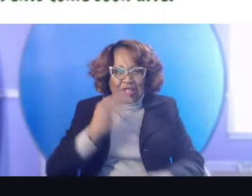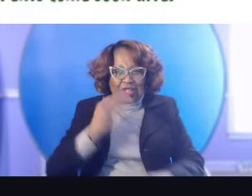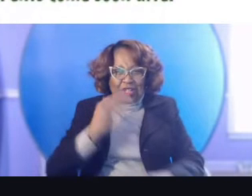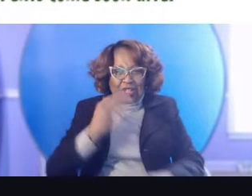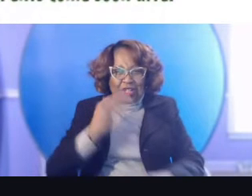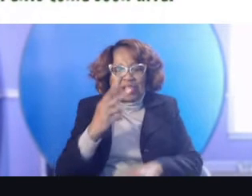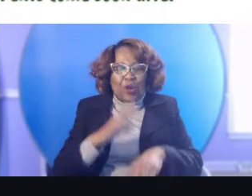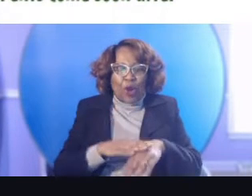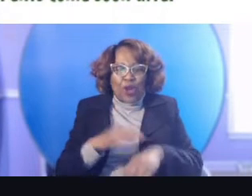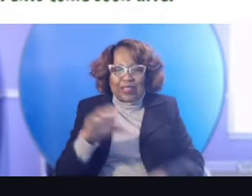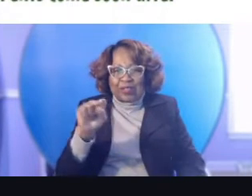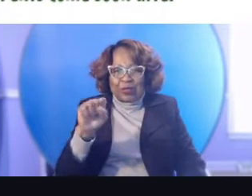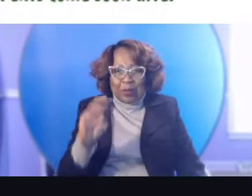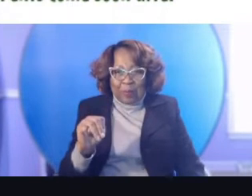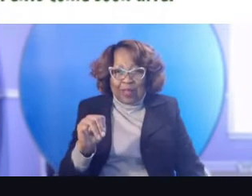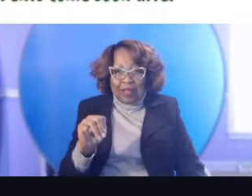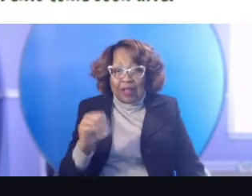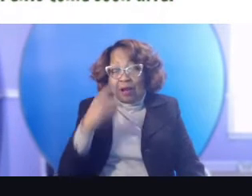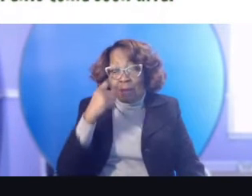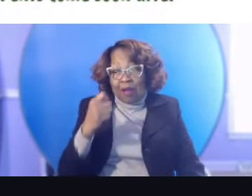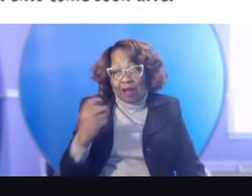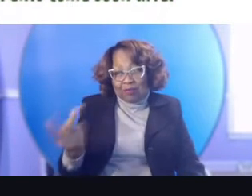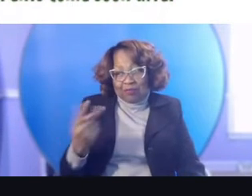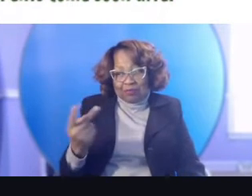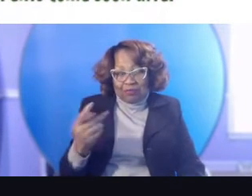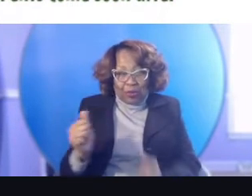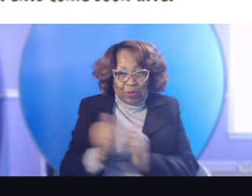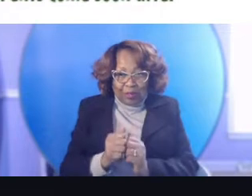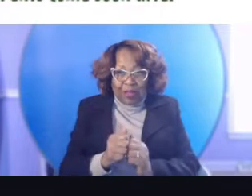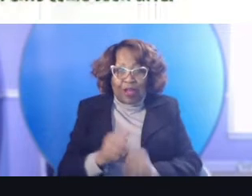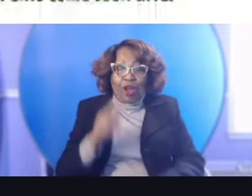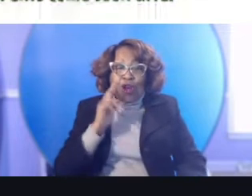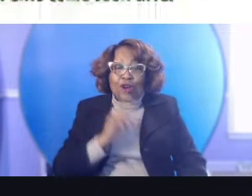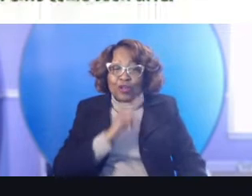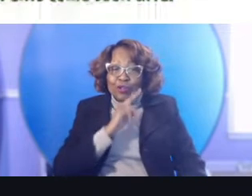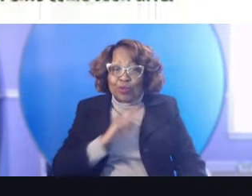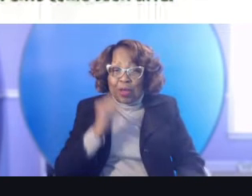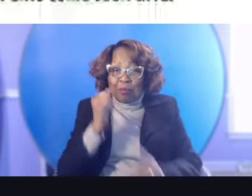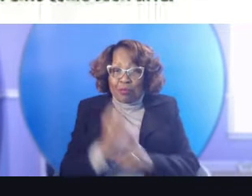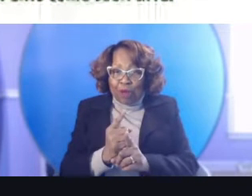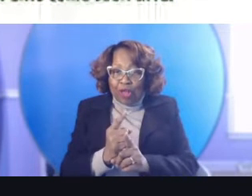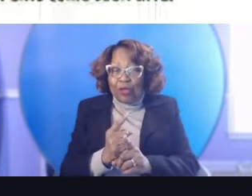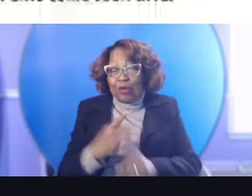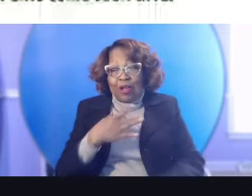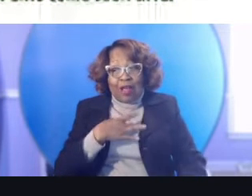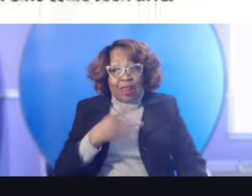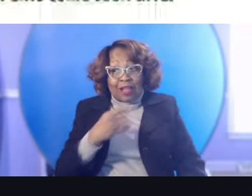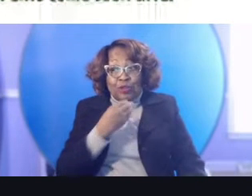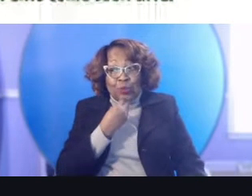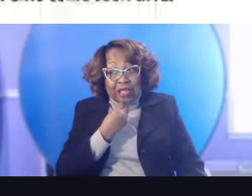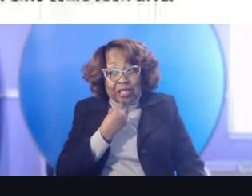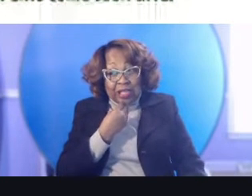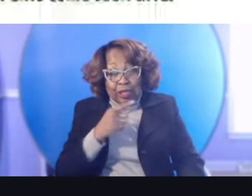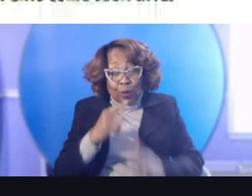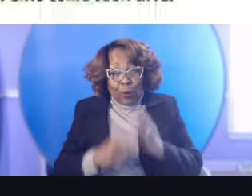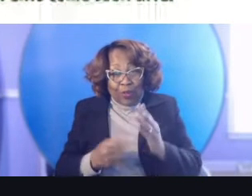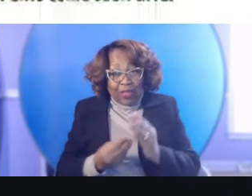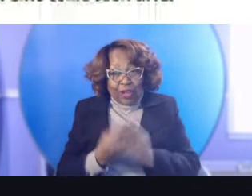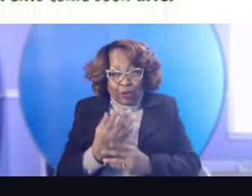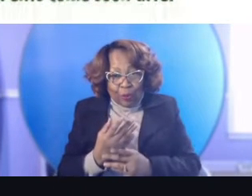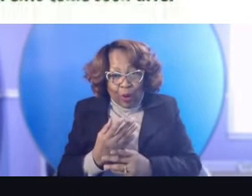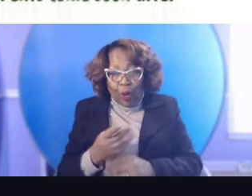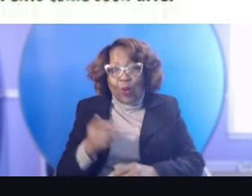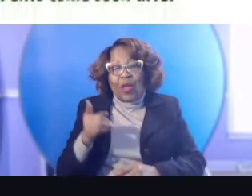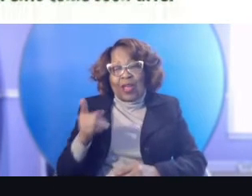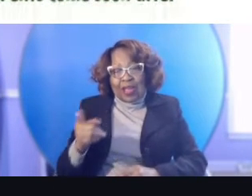Um, cause she's out there when I am, uh, her twin brother who's right next door. Uh, likes to eat what we grow, but he's also knowledgeable